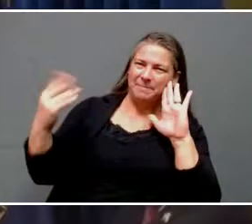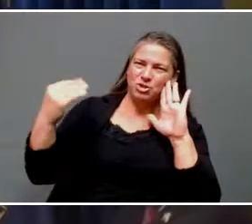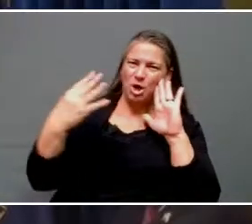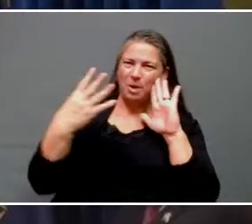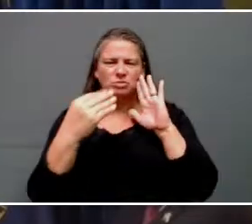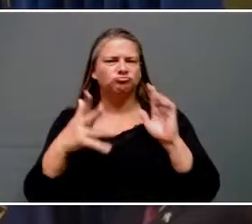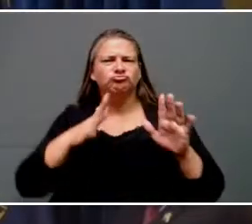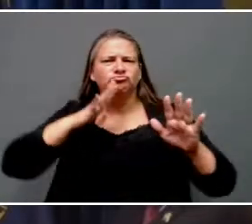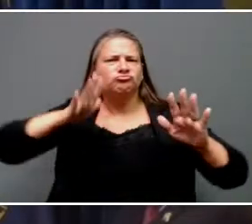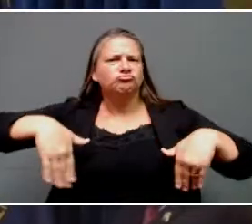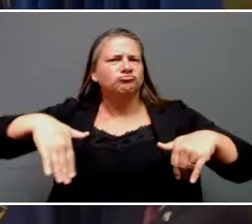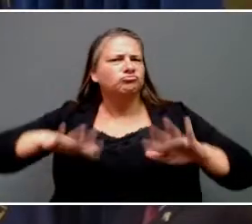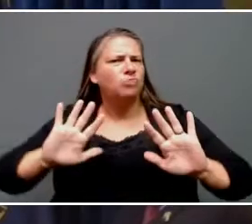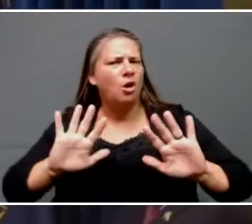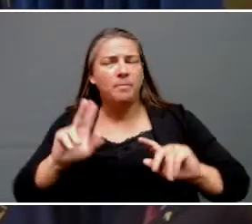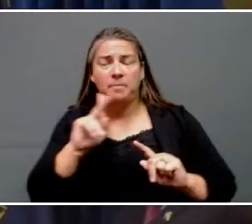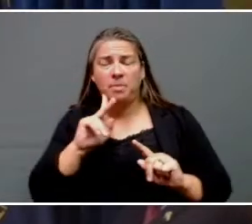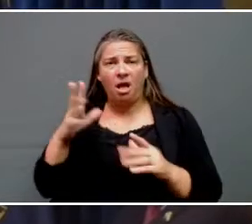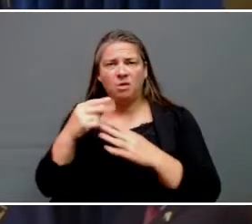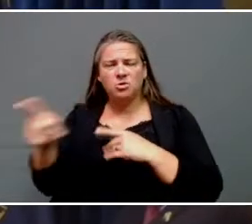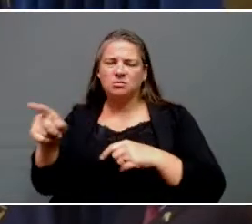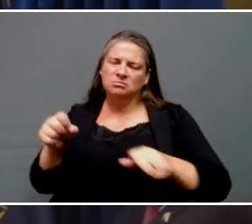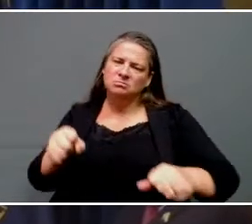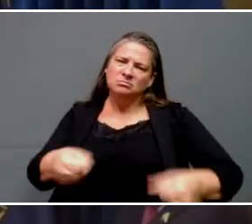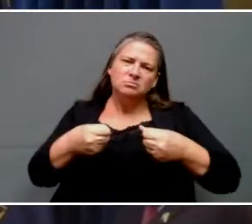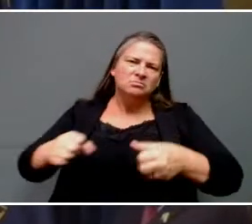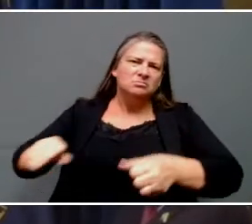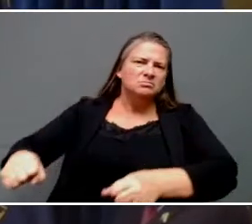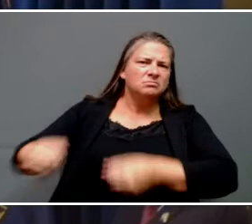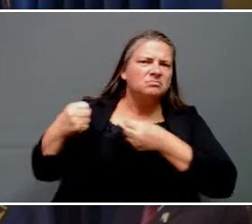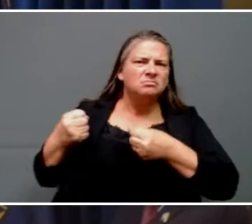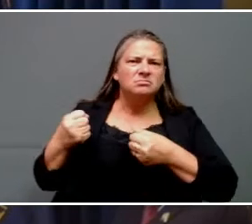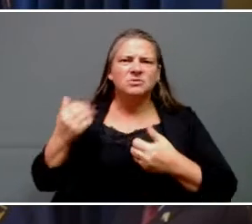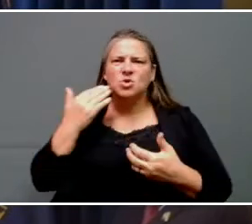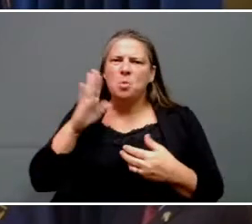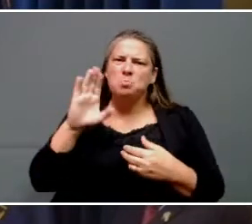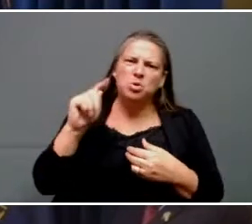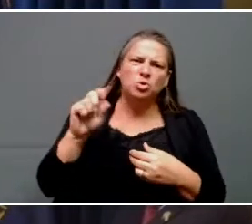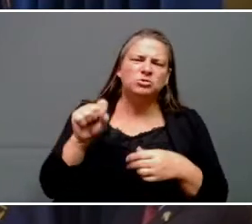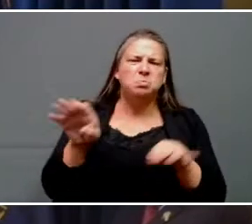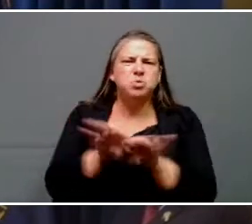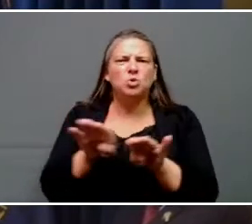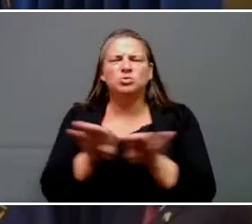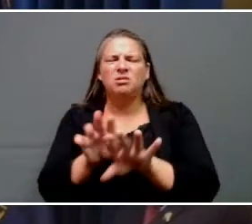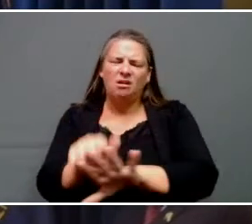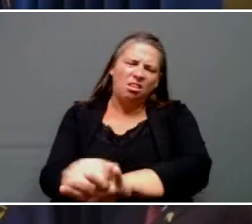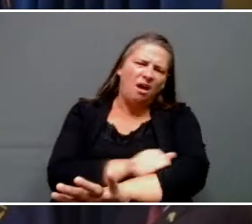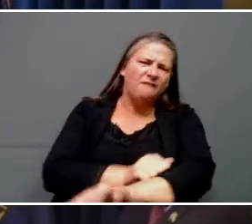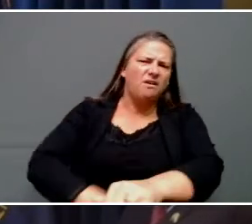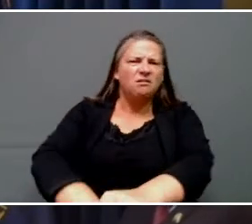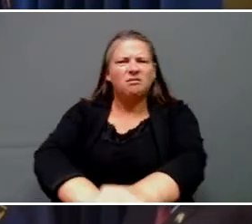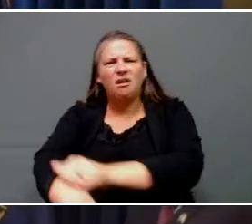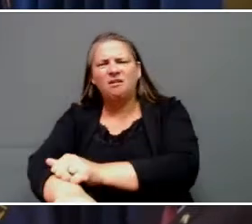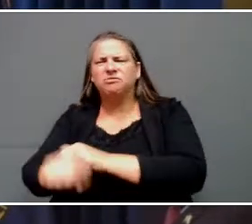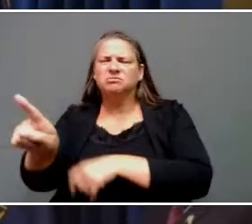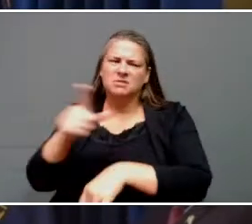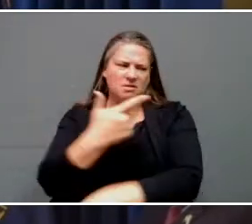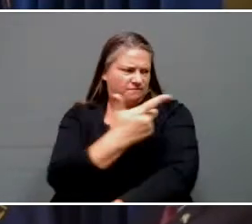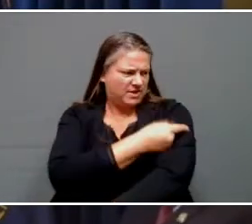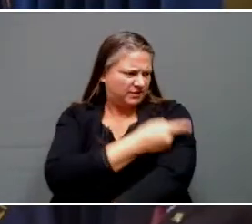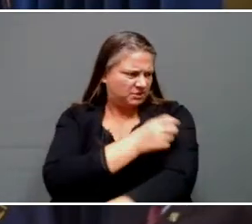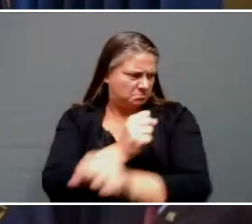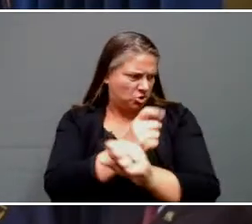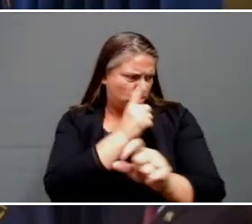dirty, muck boots, gum boots, whatever type of boots, gloves, taking vaccinations to make sure